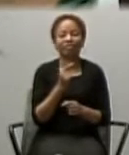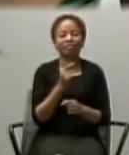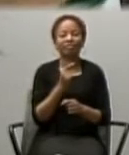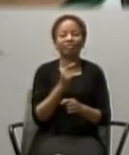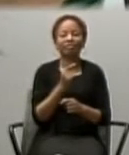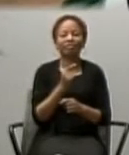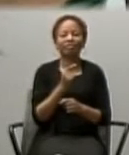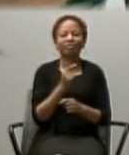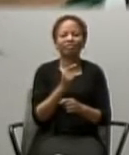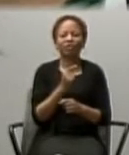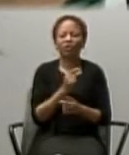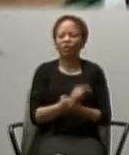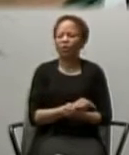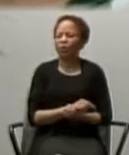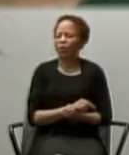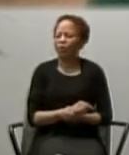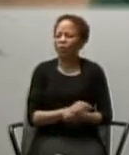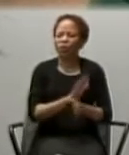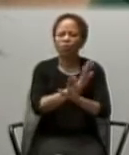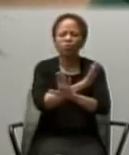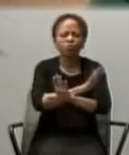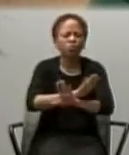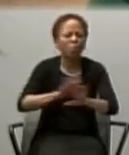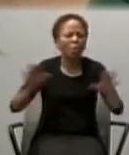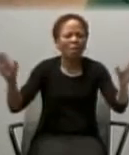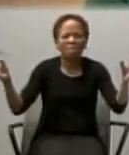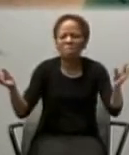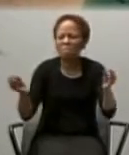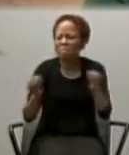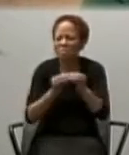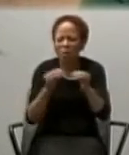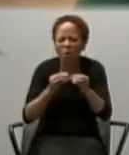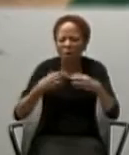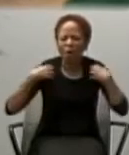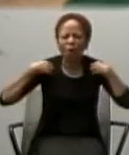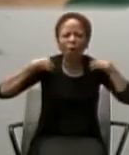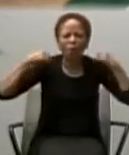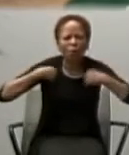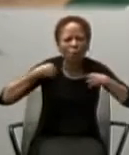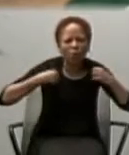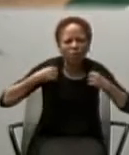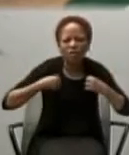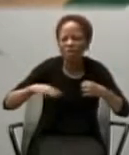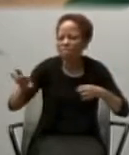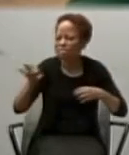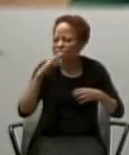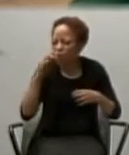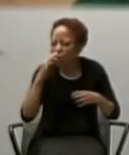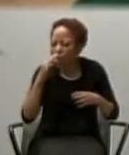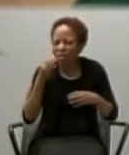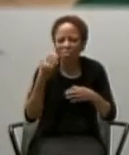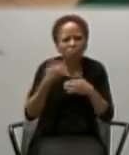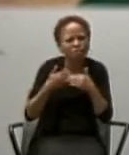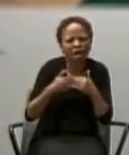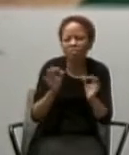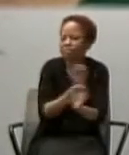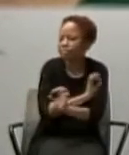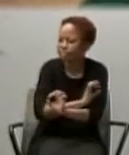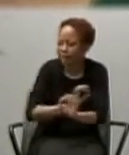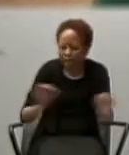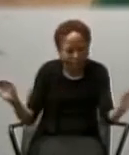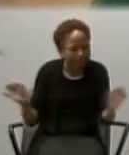take nothing for the journey except a staff. No bread, no habersack,